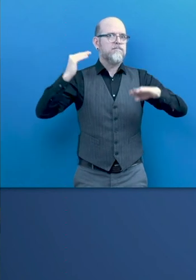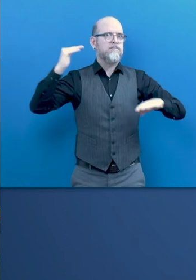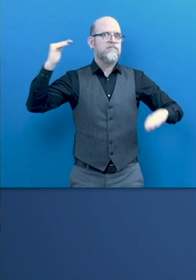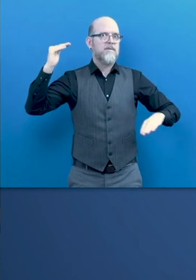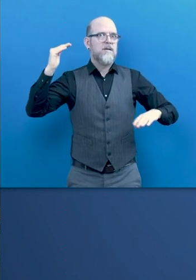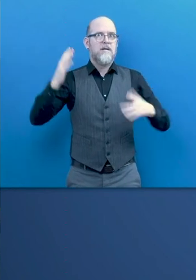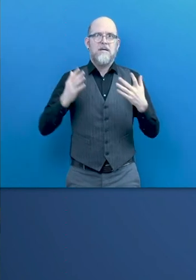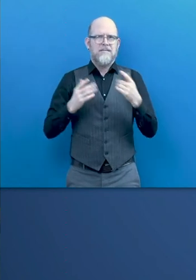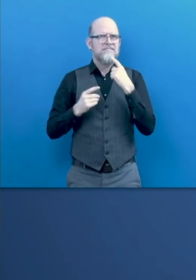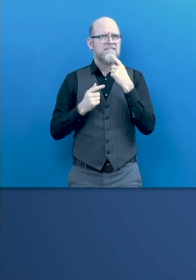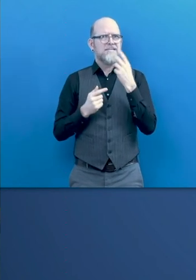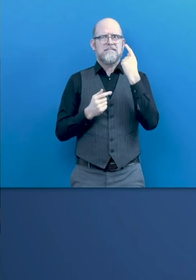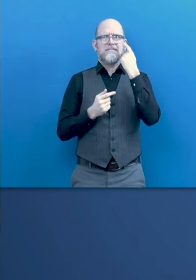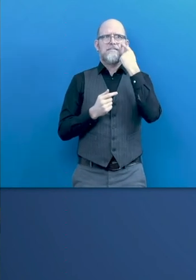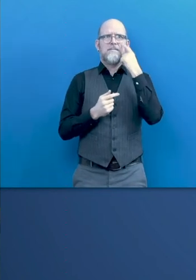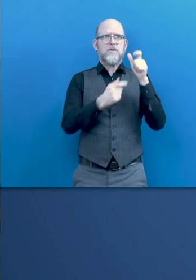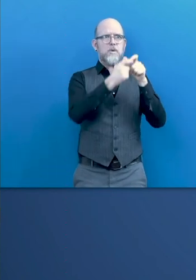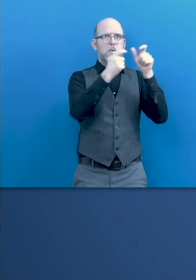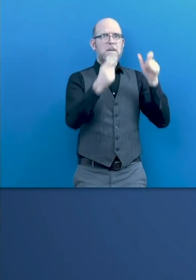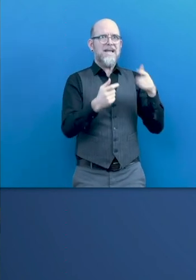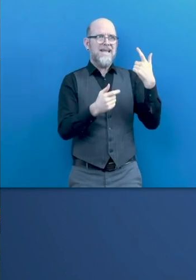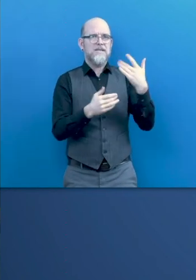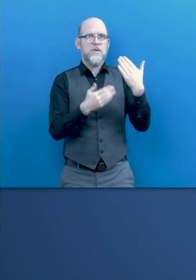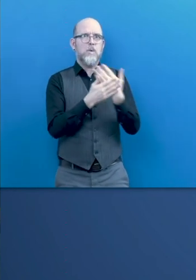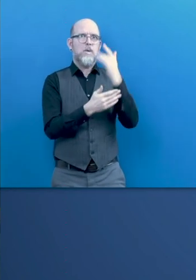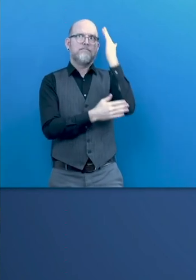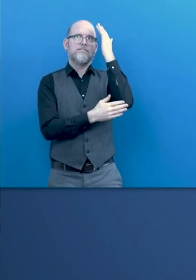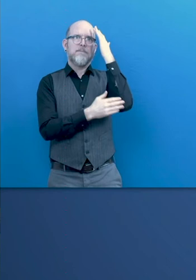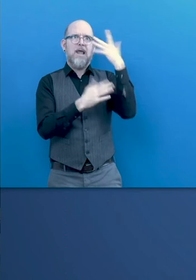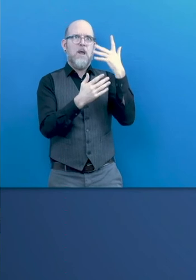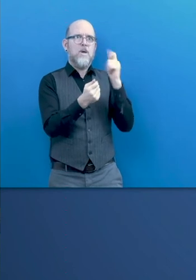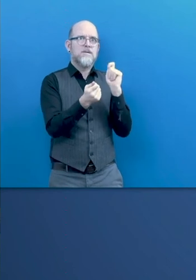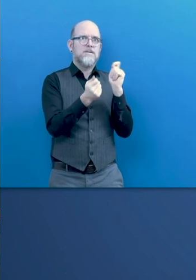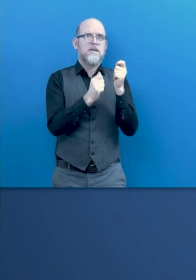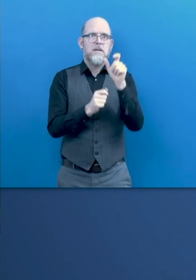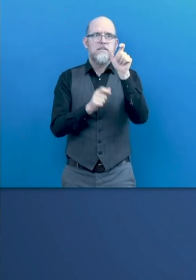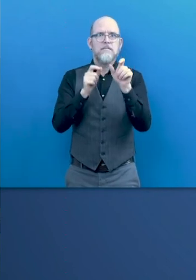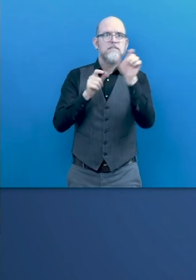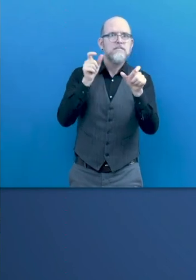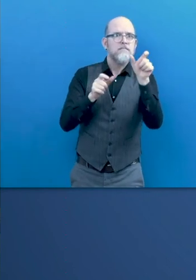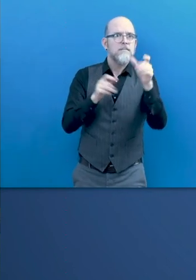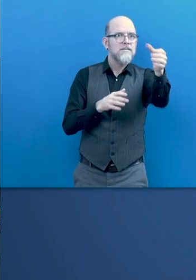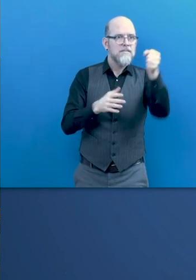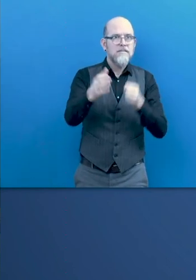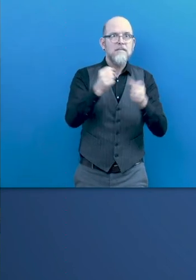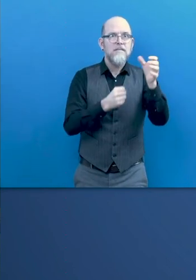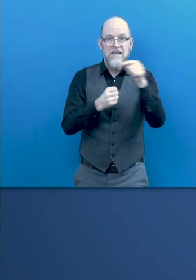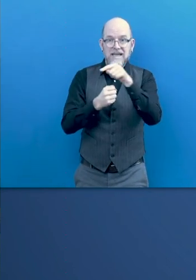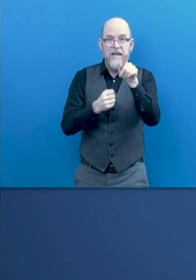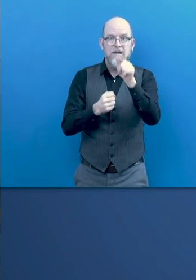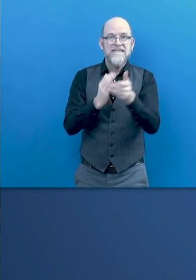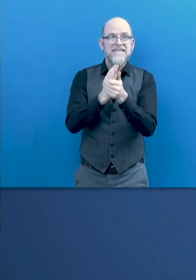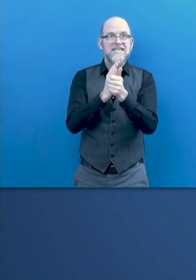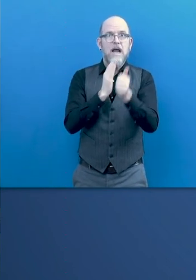in order to recruit the talent that they are looking for in order to make their